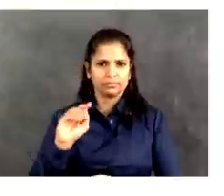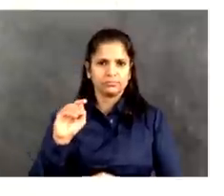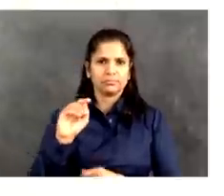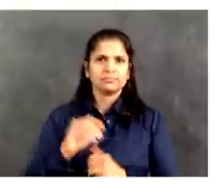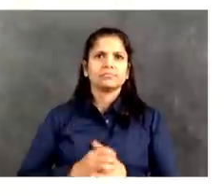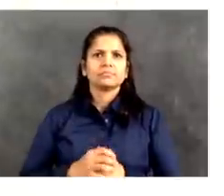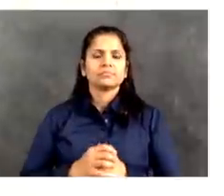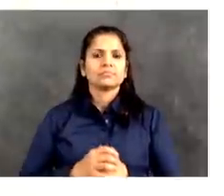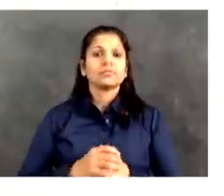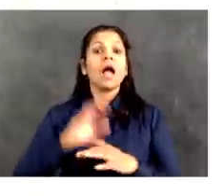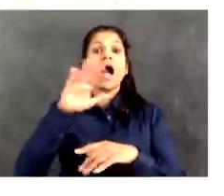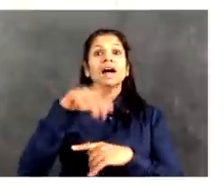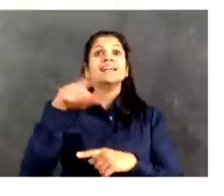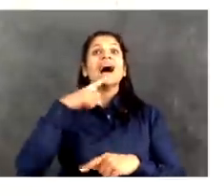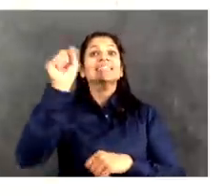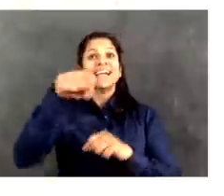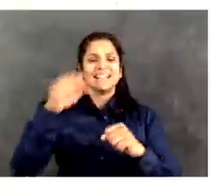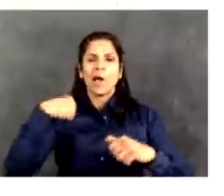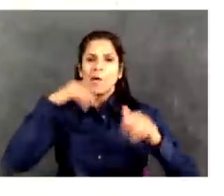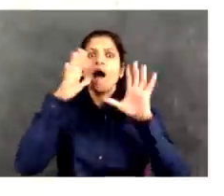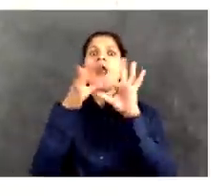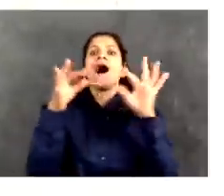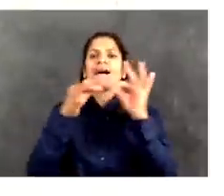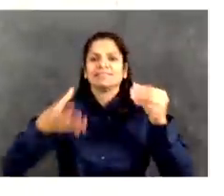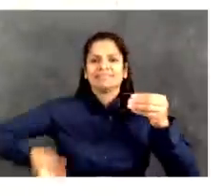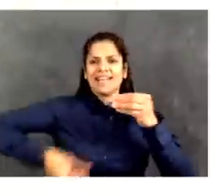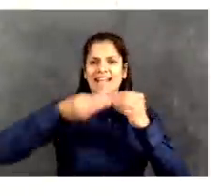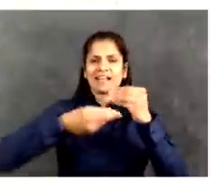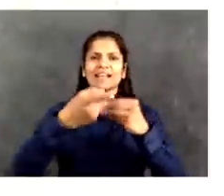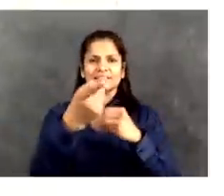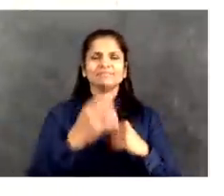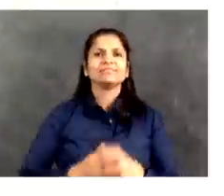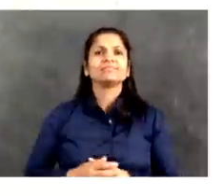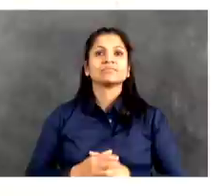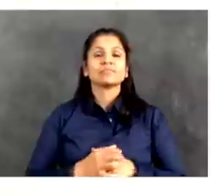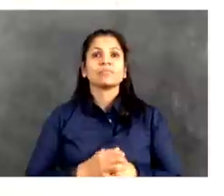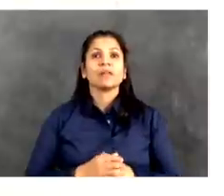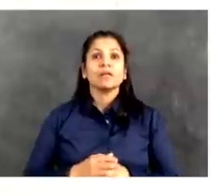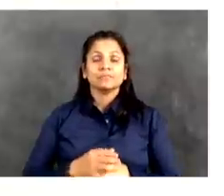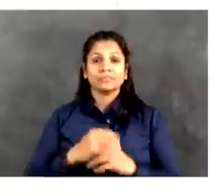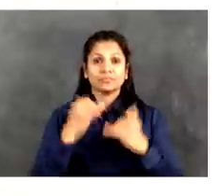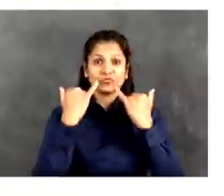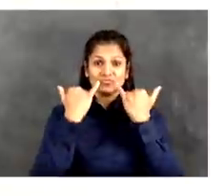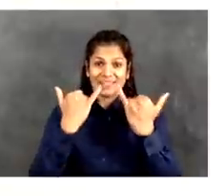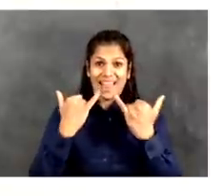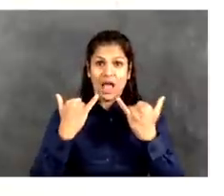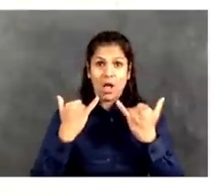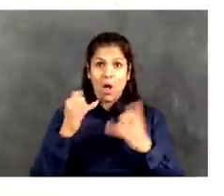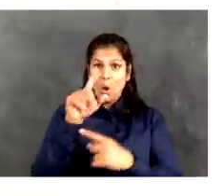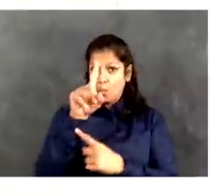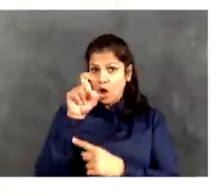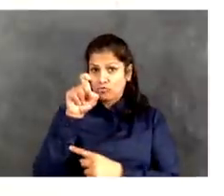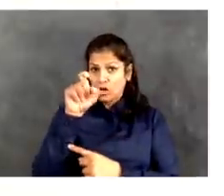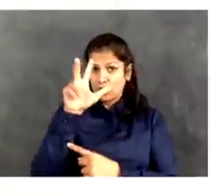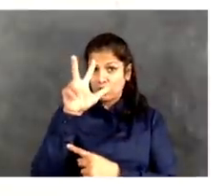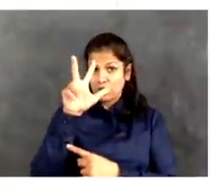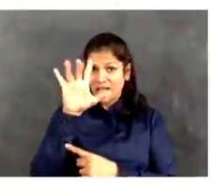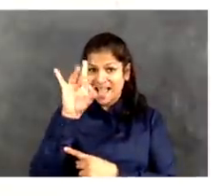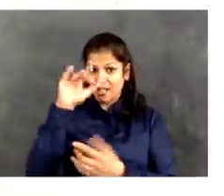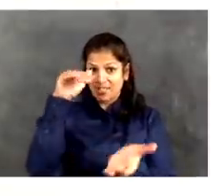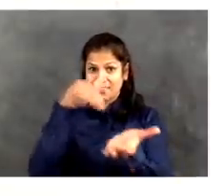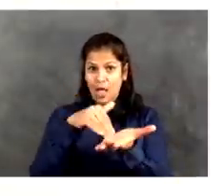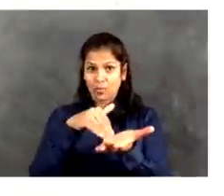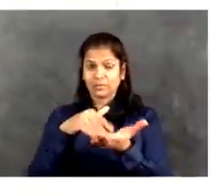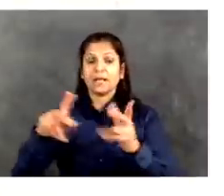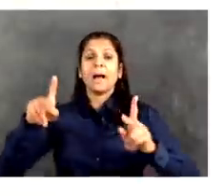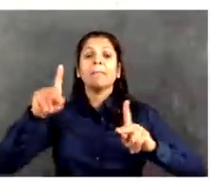at over 138,000 people who have had confirmed positive tests. But that really, I think,